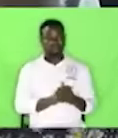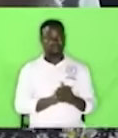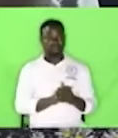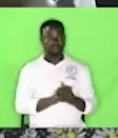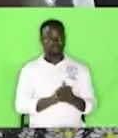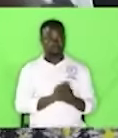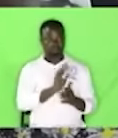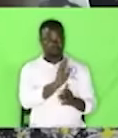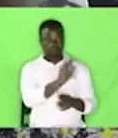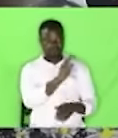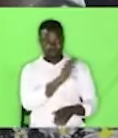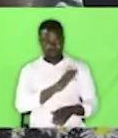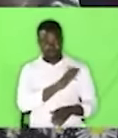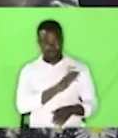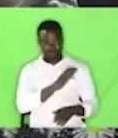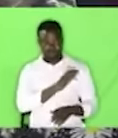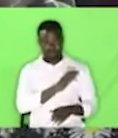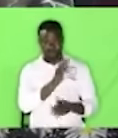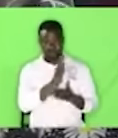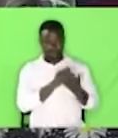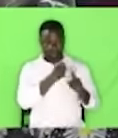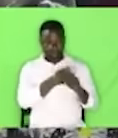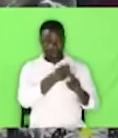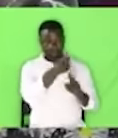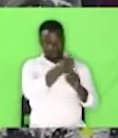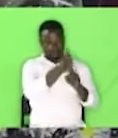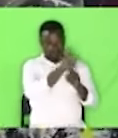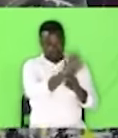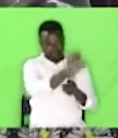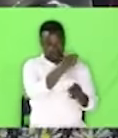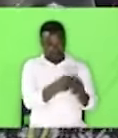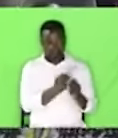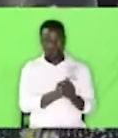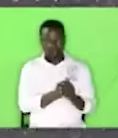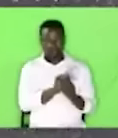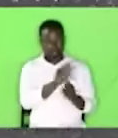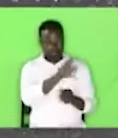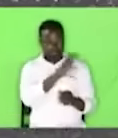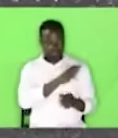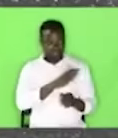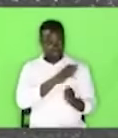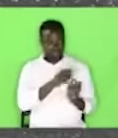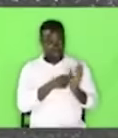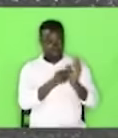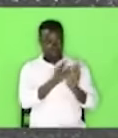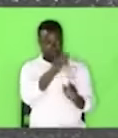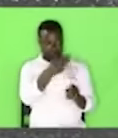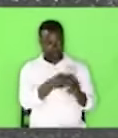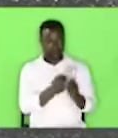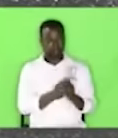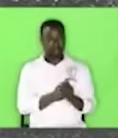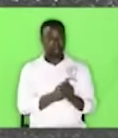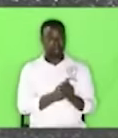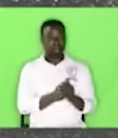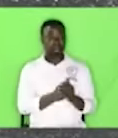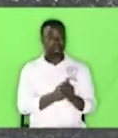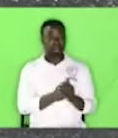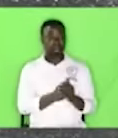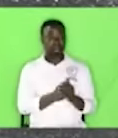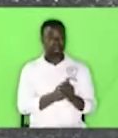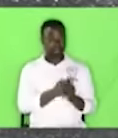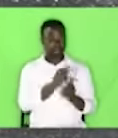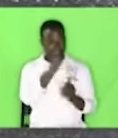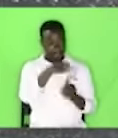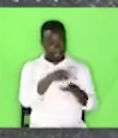character will impact your name. Your character will impact your name. Carry yourself